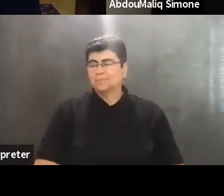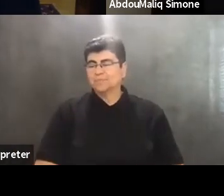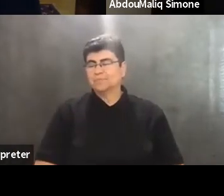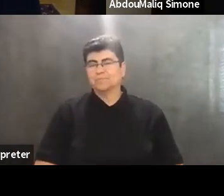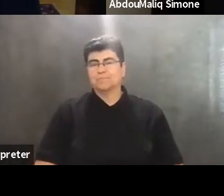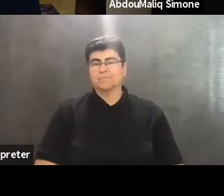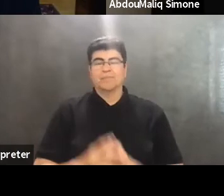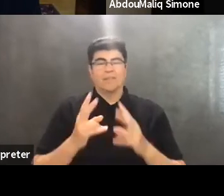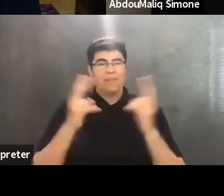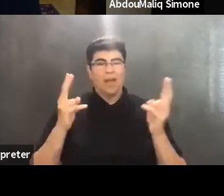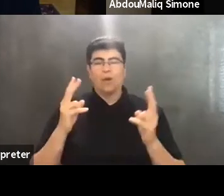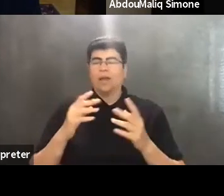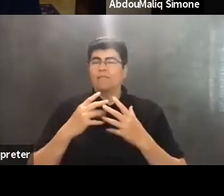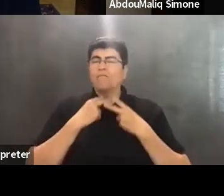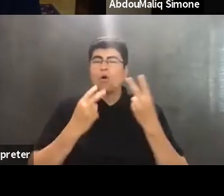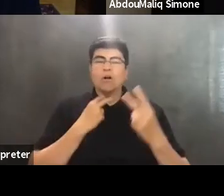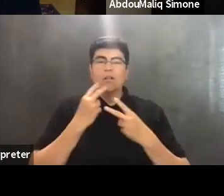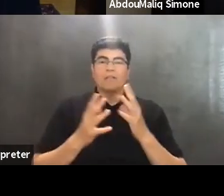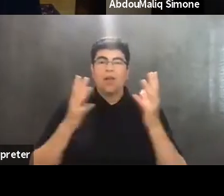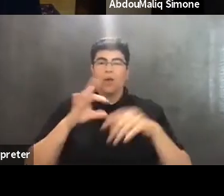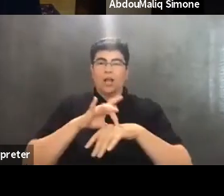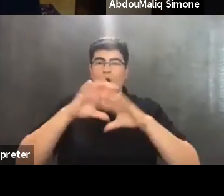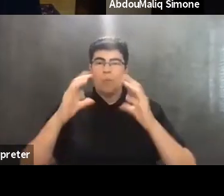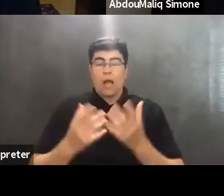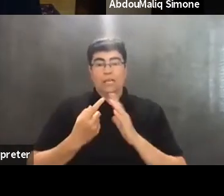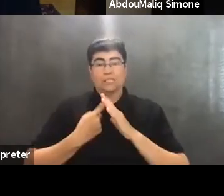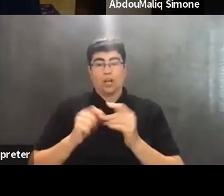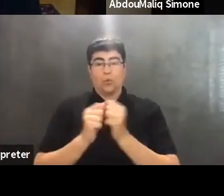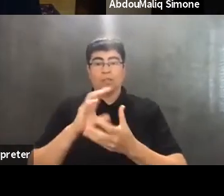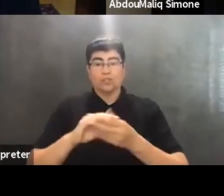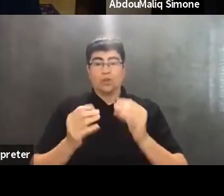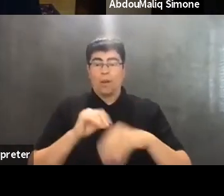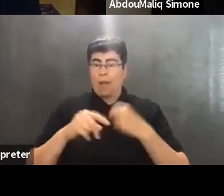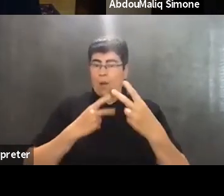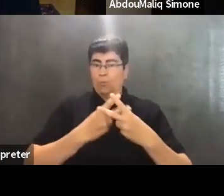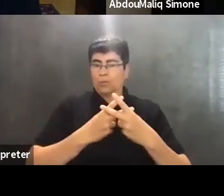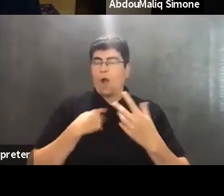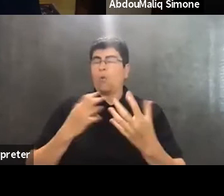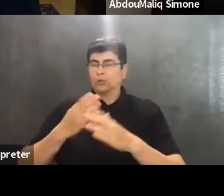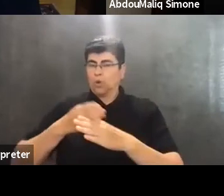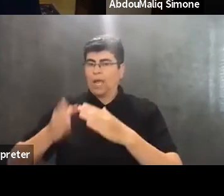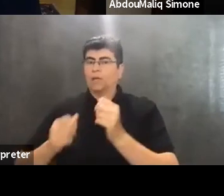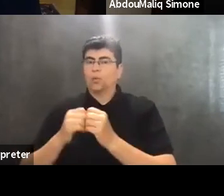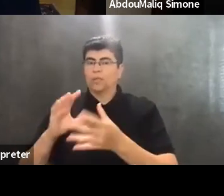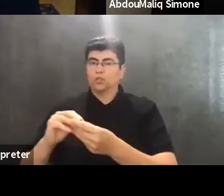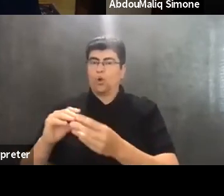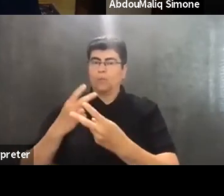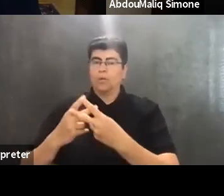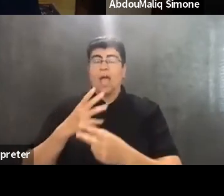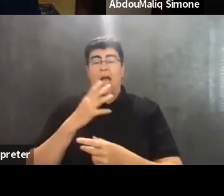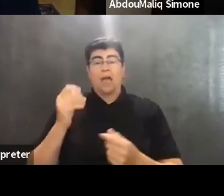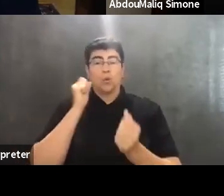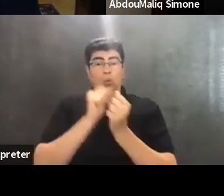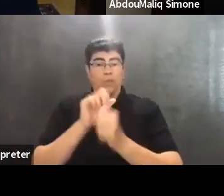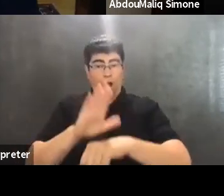very local, very global. Uh, I started with a story about prisons and I want to end with prisons, uh, end with a call for